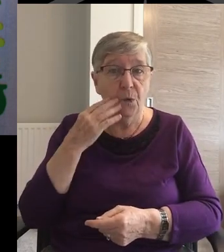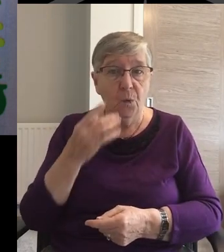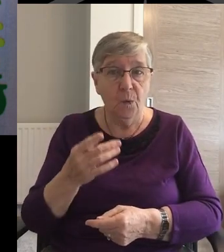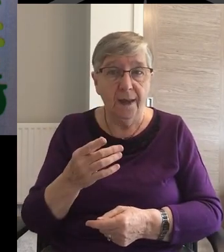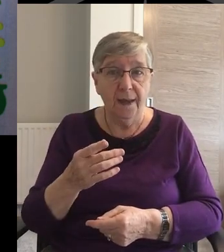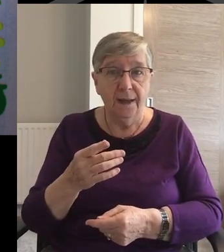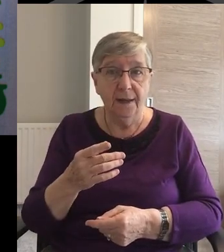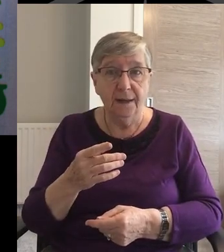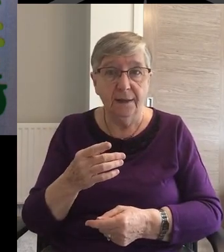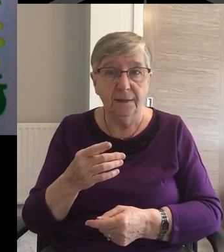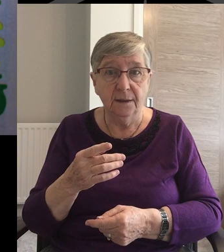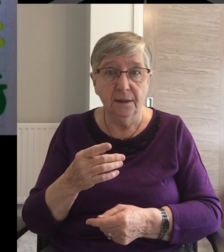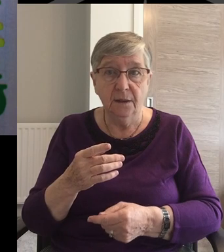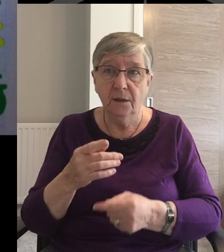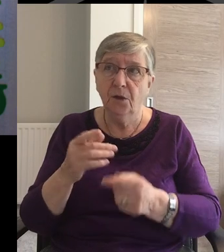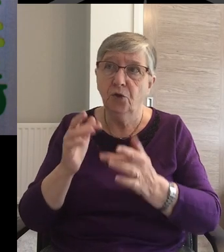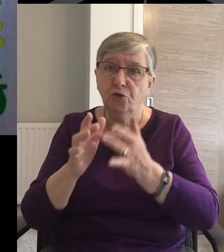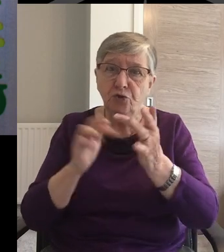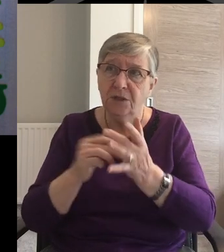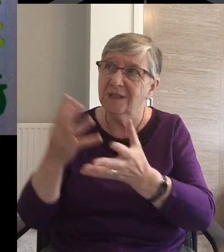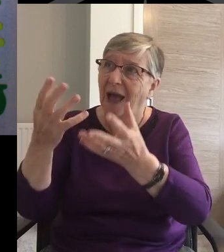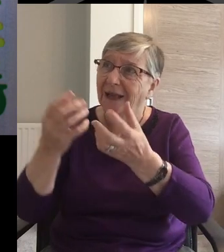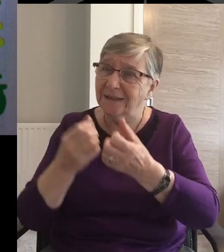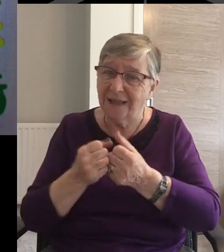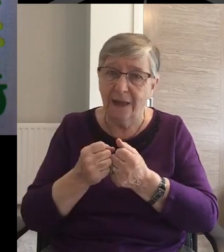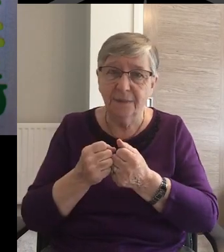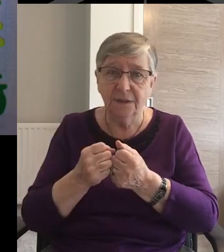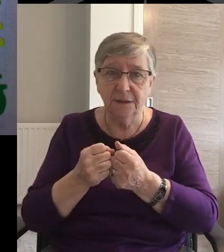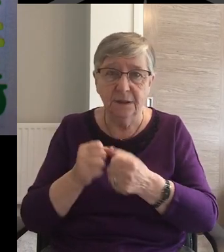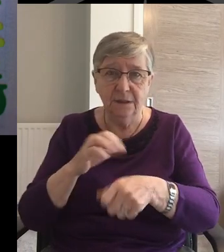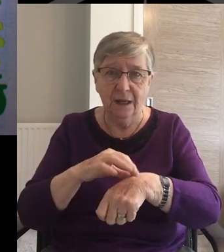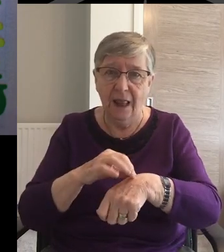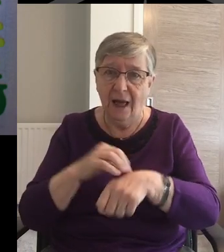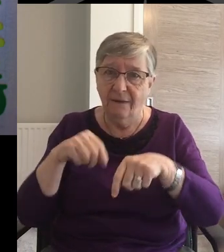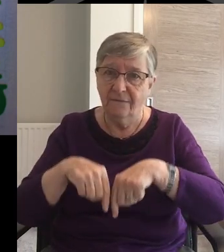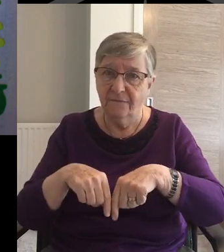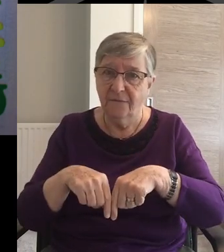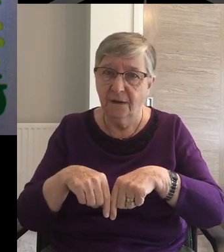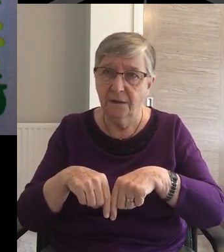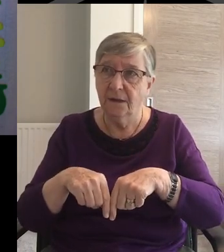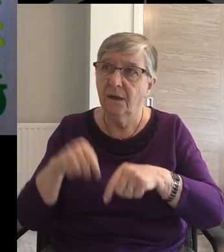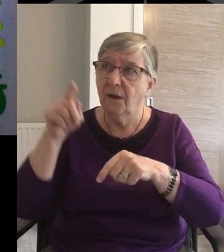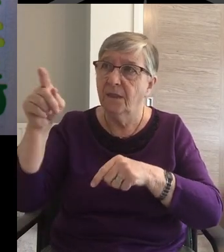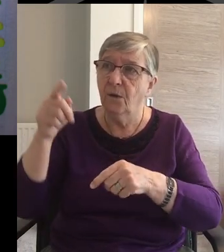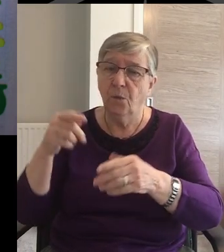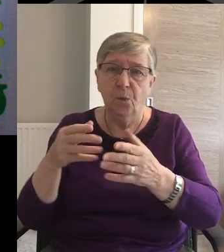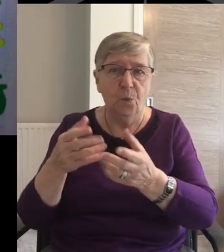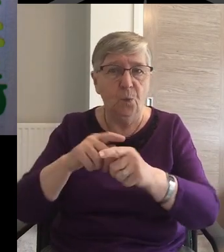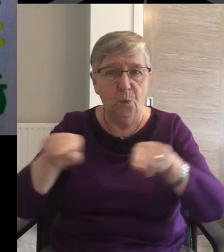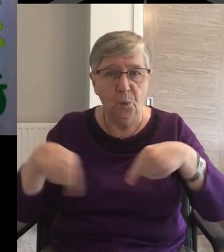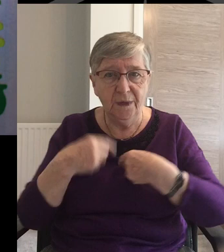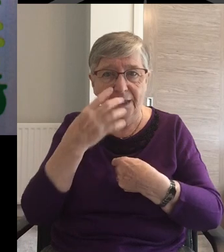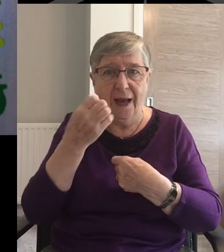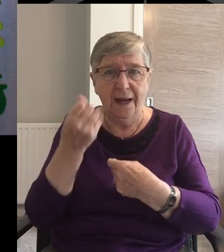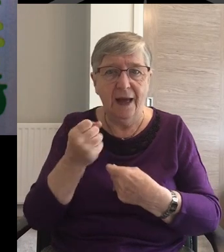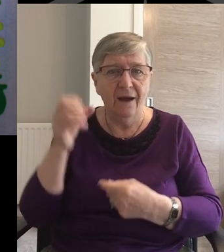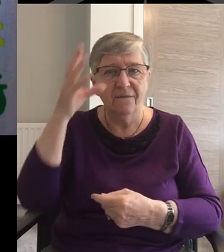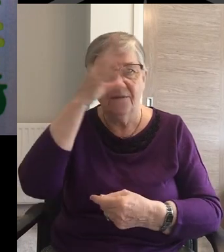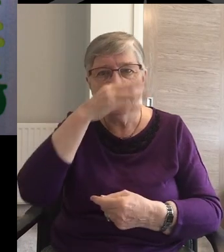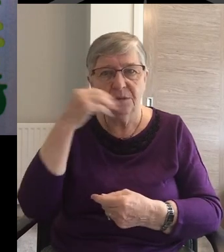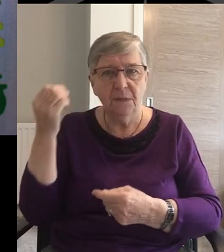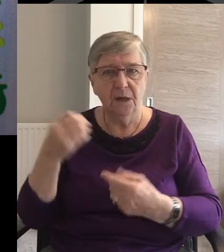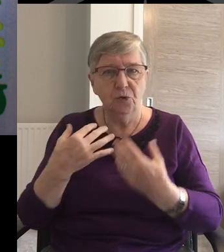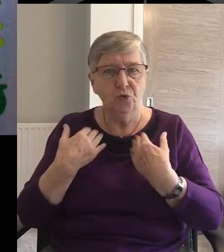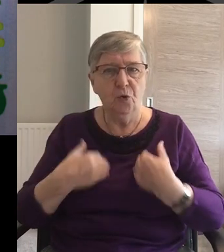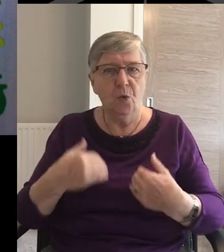-chosen poverty Of the Lord They have entered into an inheritance Of spiritual wealth And